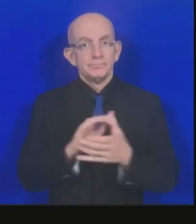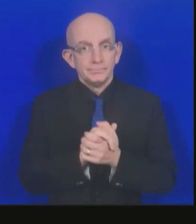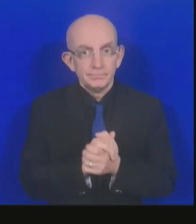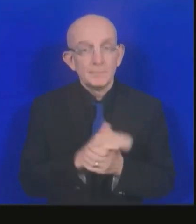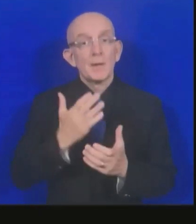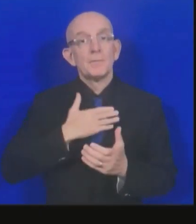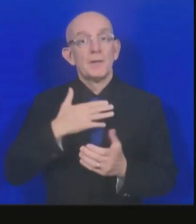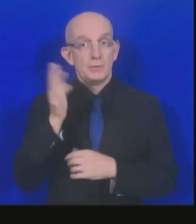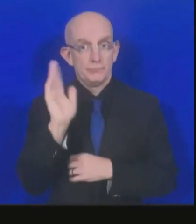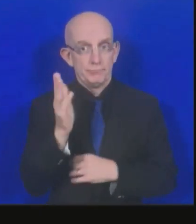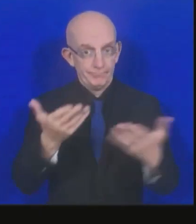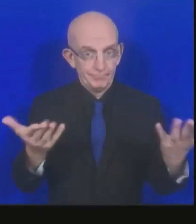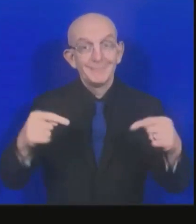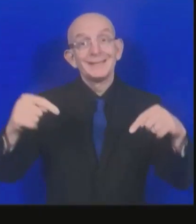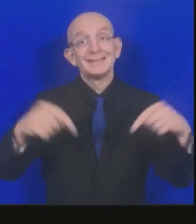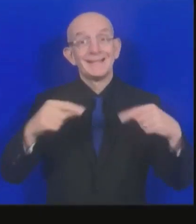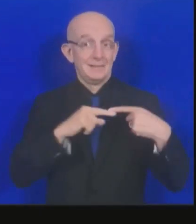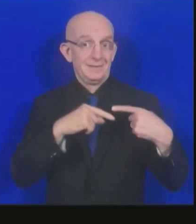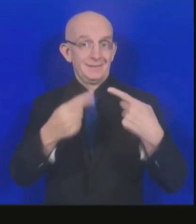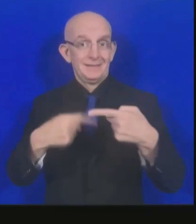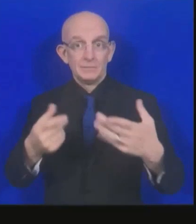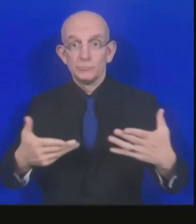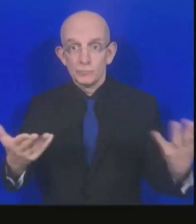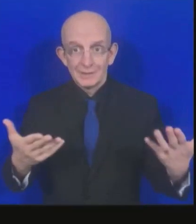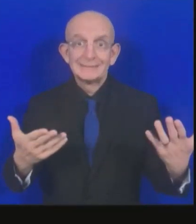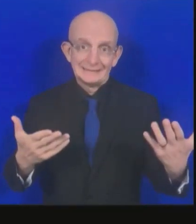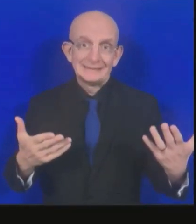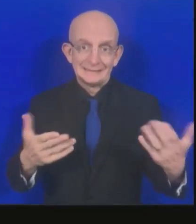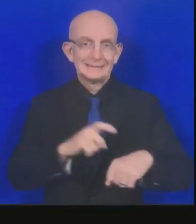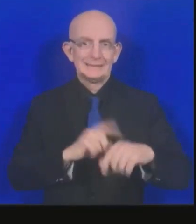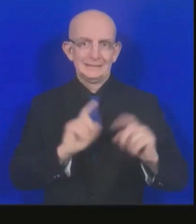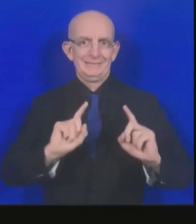the time taken to make my contribution. I would